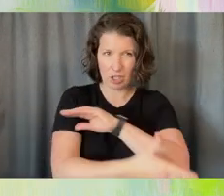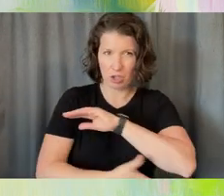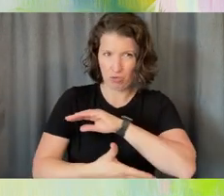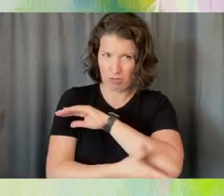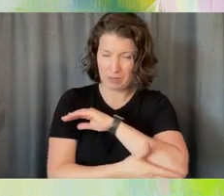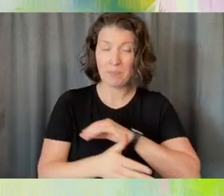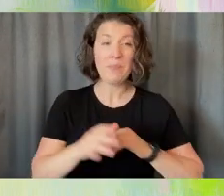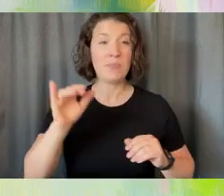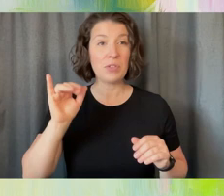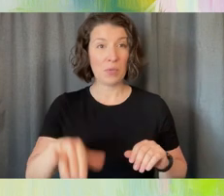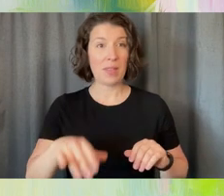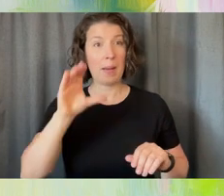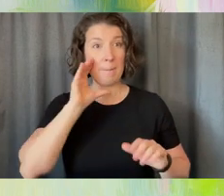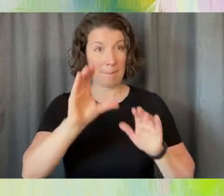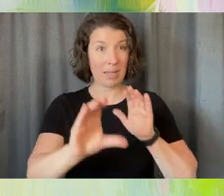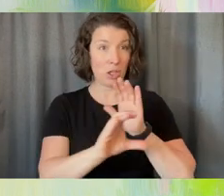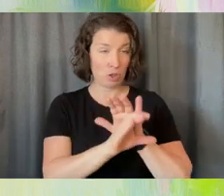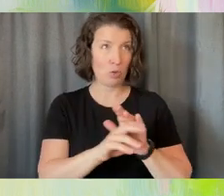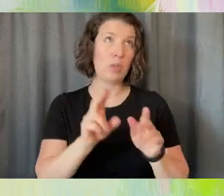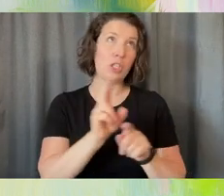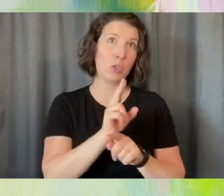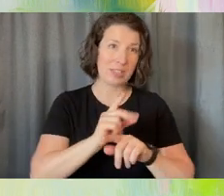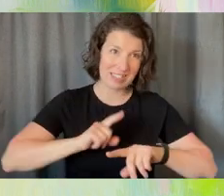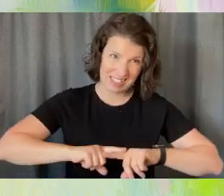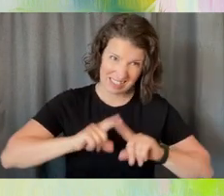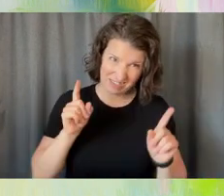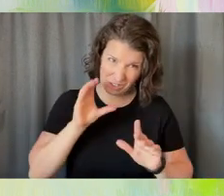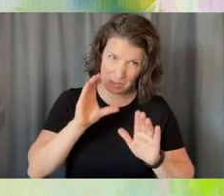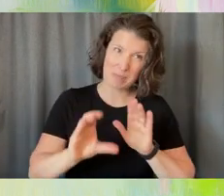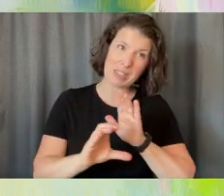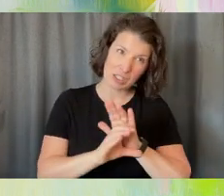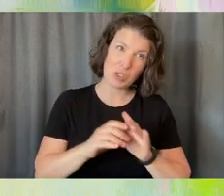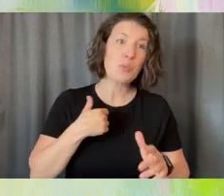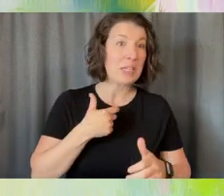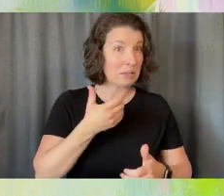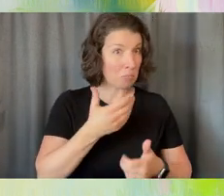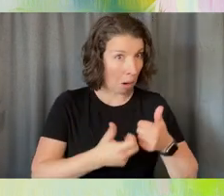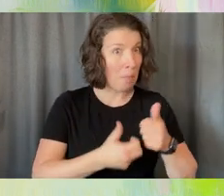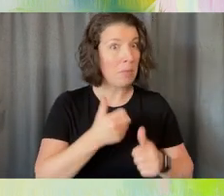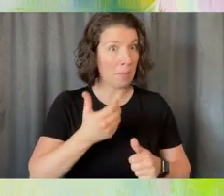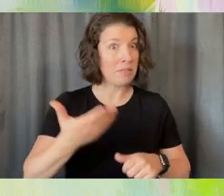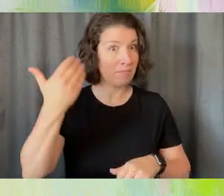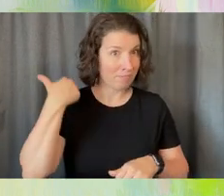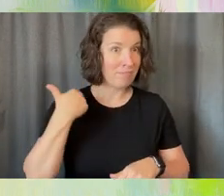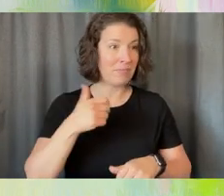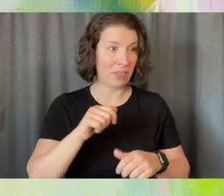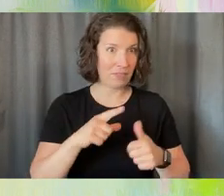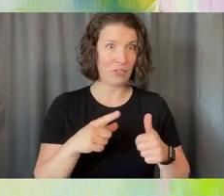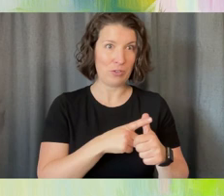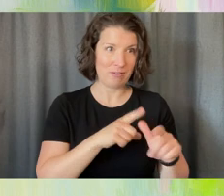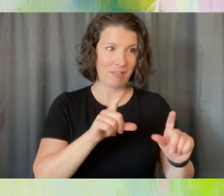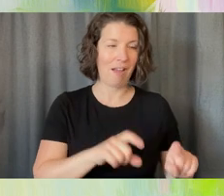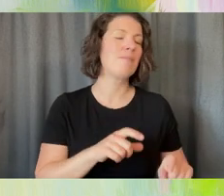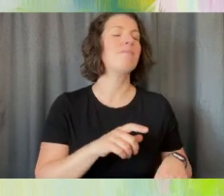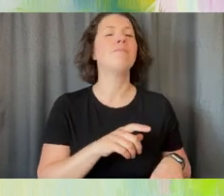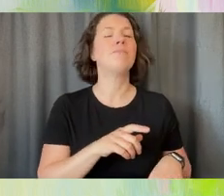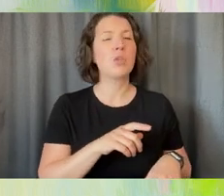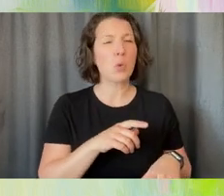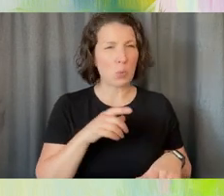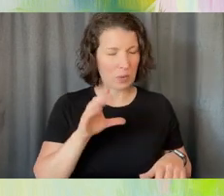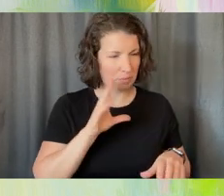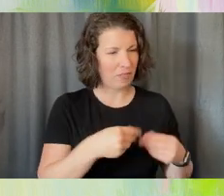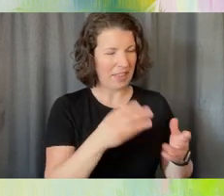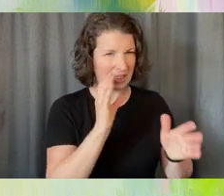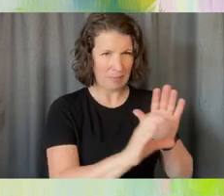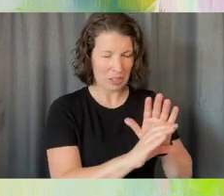actually had different pictures because we had some problems with some of the pictures in the testing. And we did the activity with them. We simulated it. And then we asked